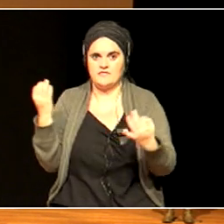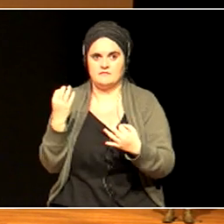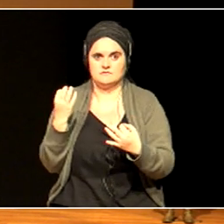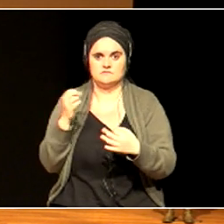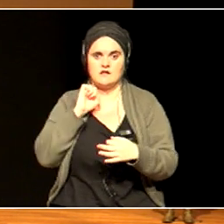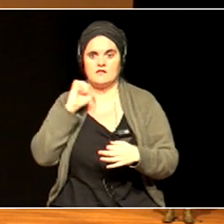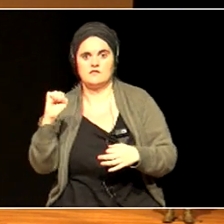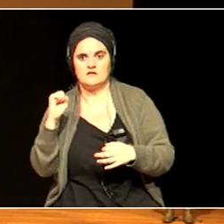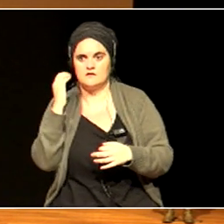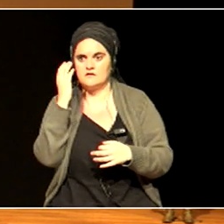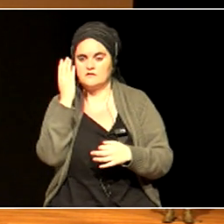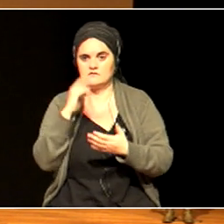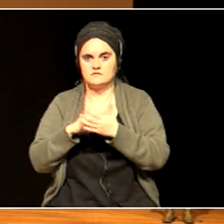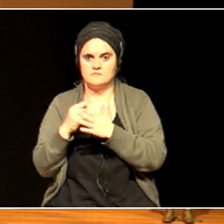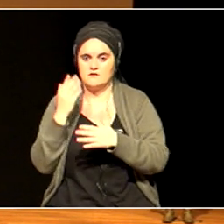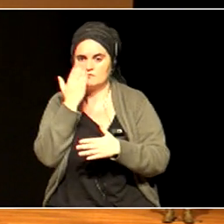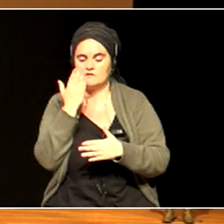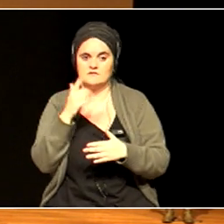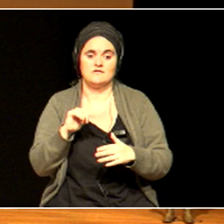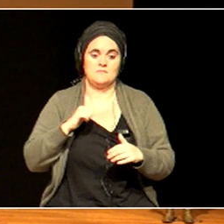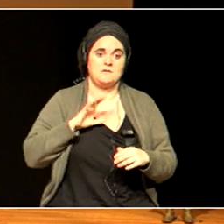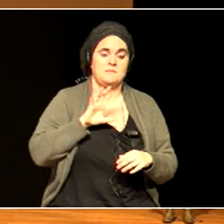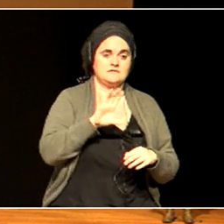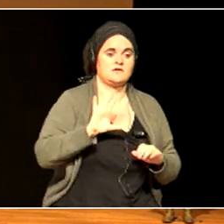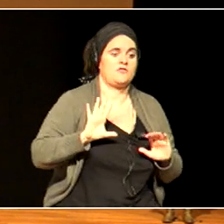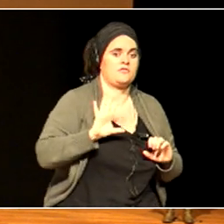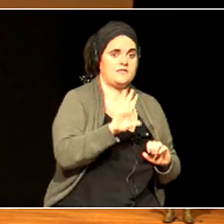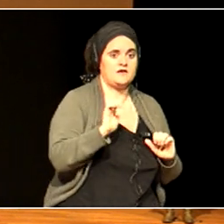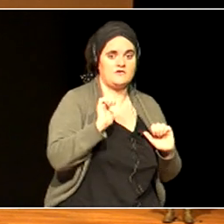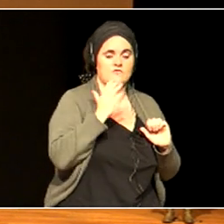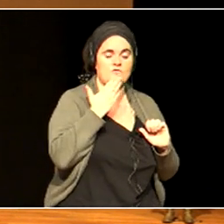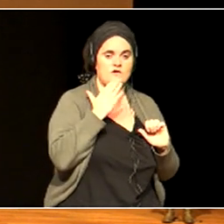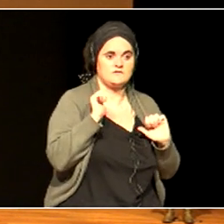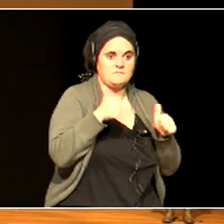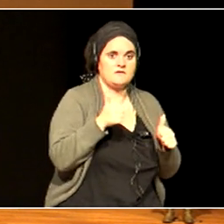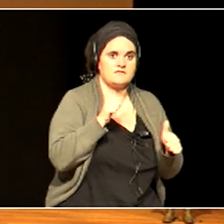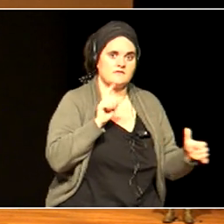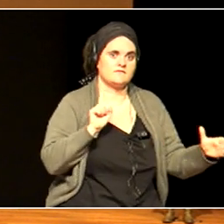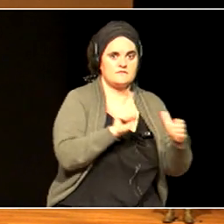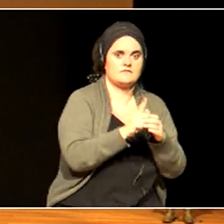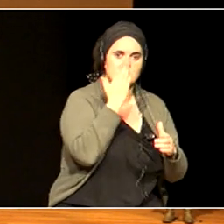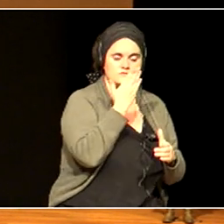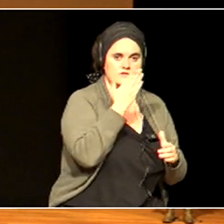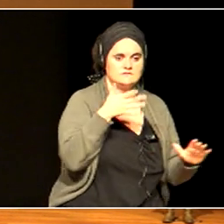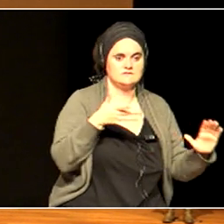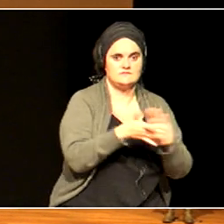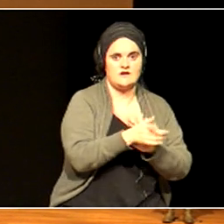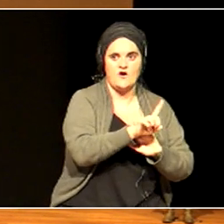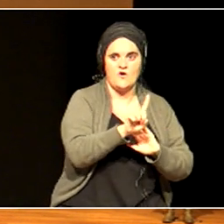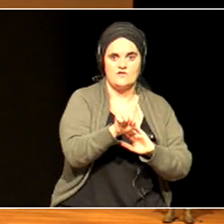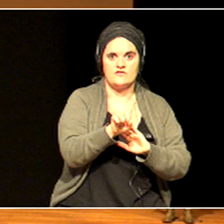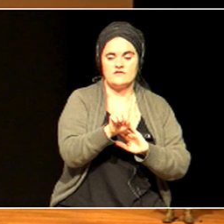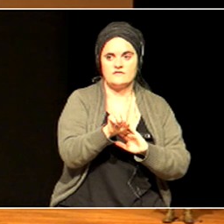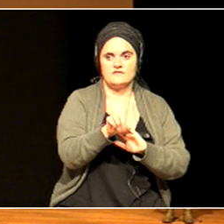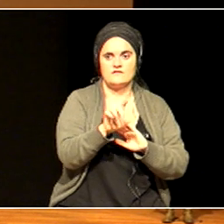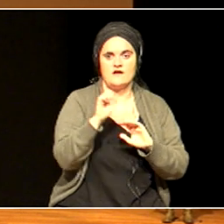have, the time we have, to actually intervene in climate breakdown, to